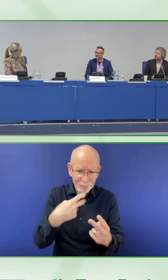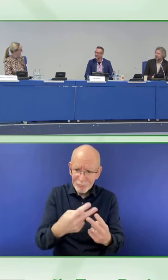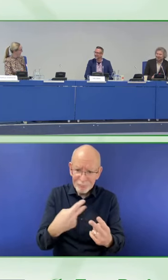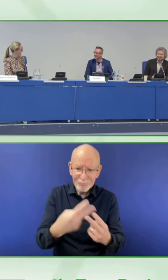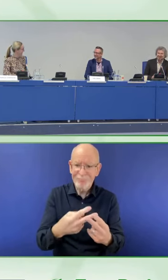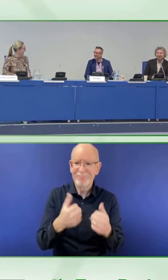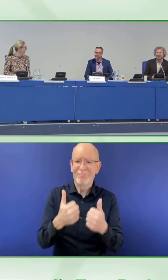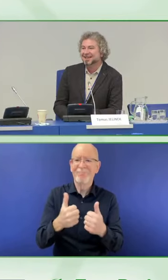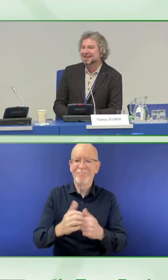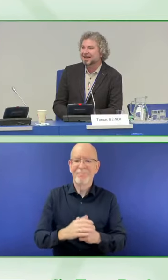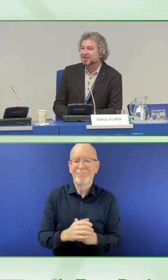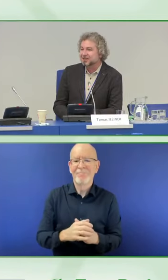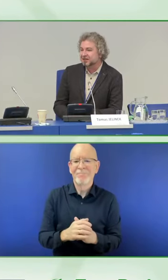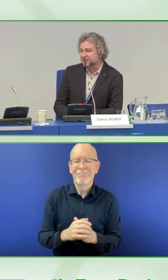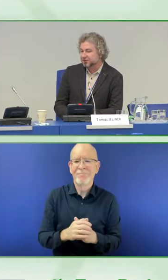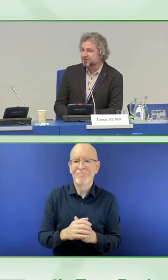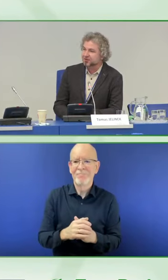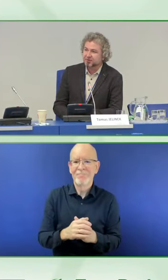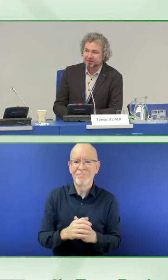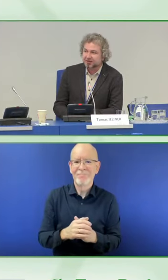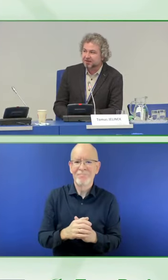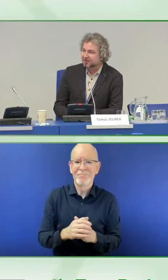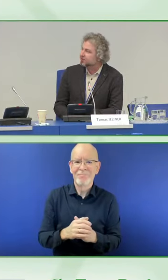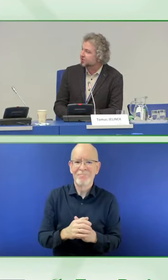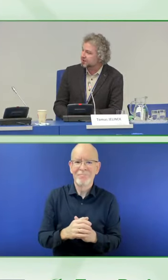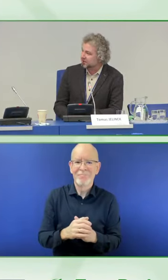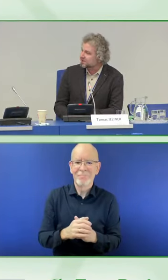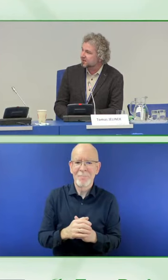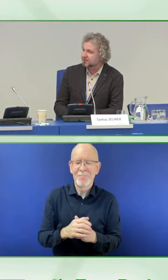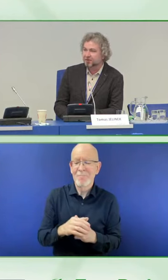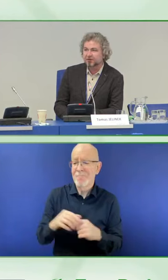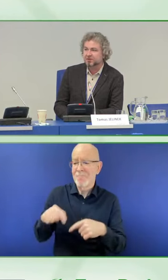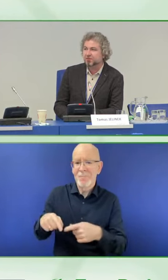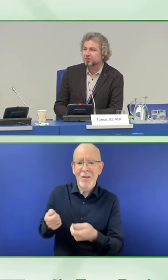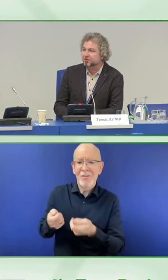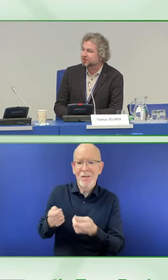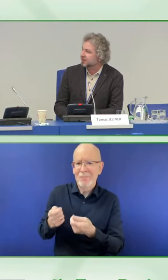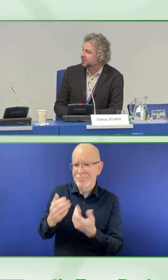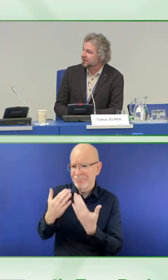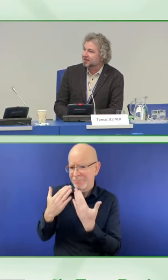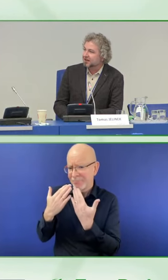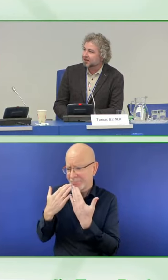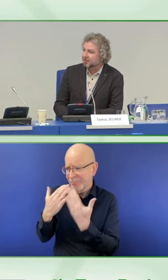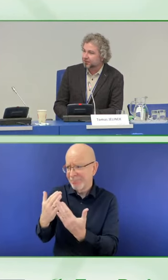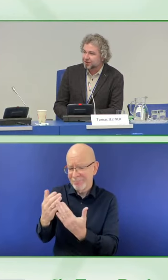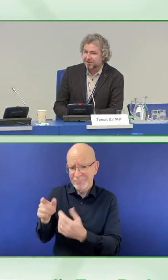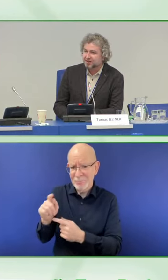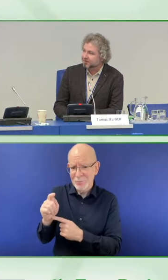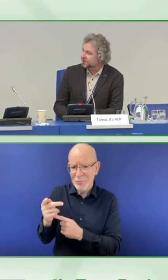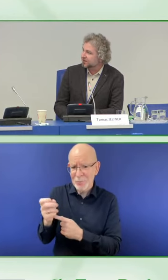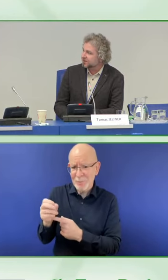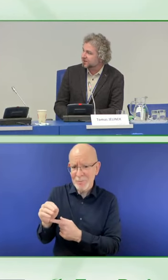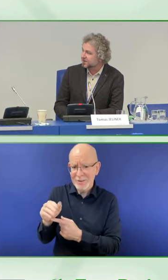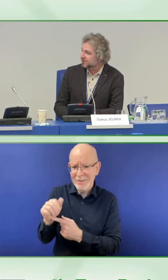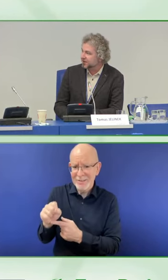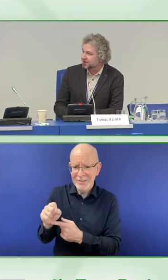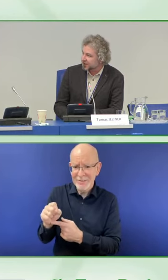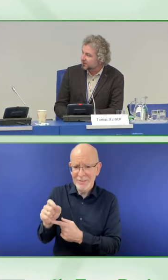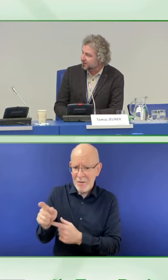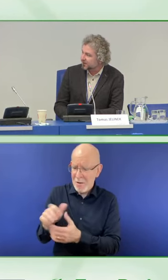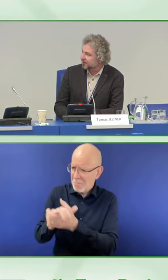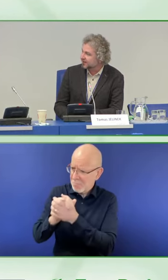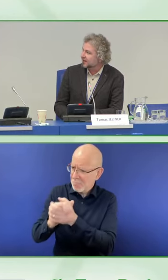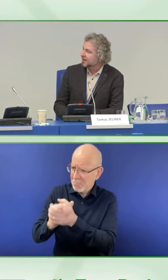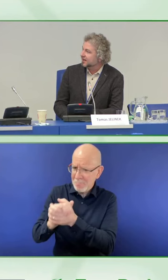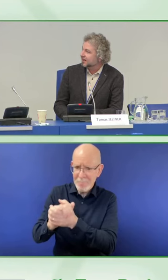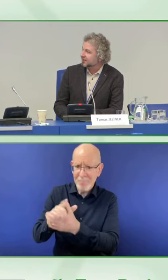them into you? Actually, that would be too difficult and also expensive because most of the time, purchasing the banknotes is very